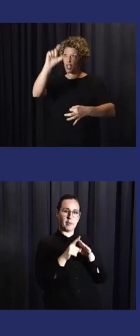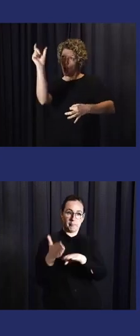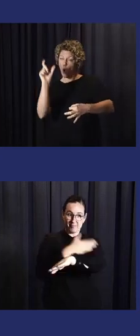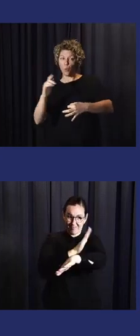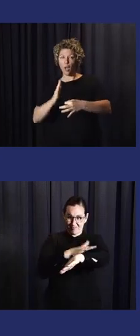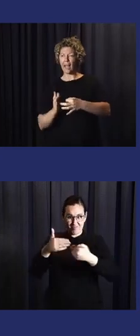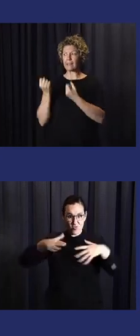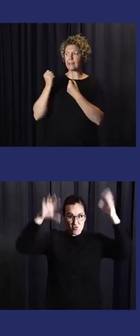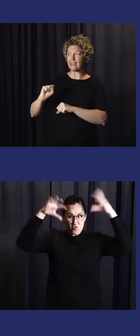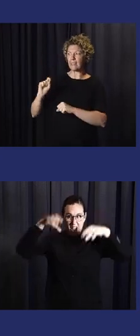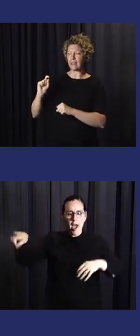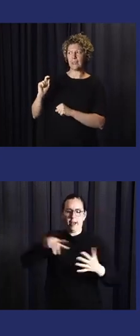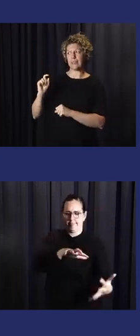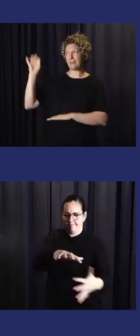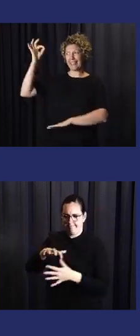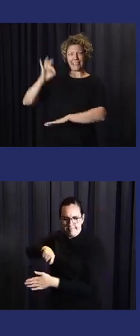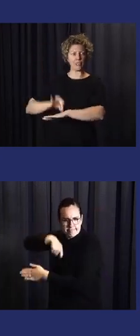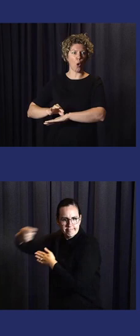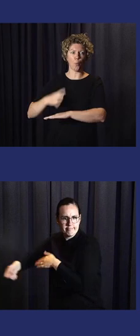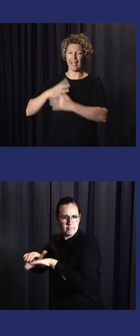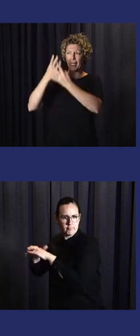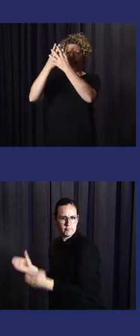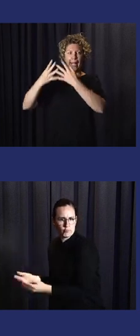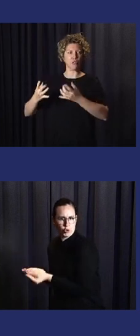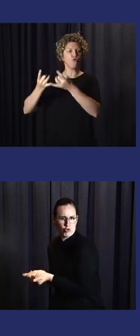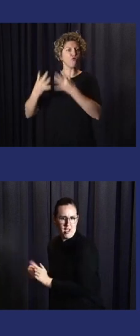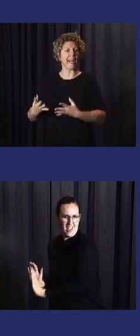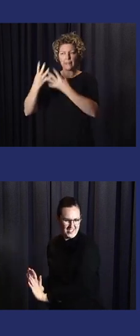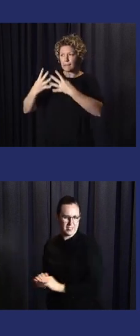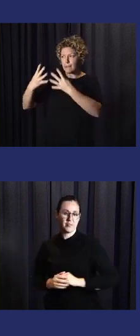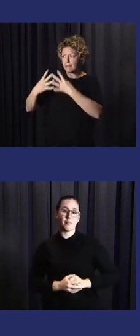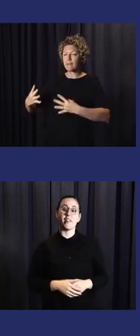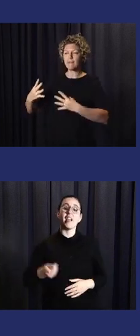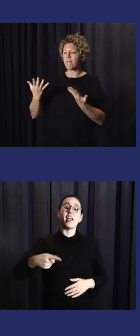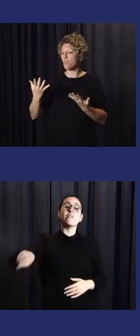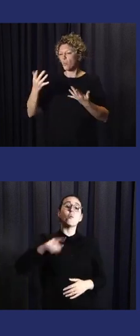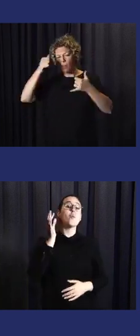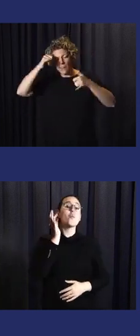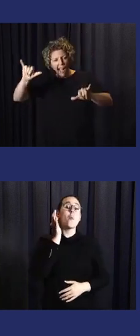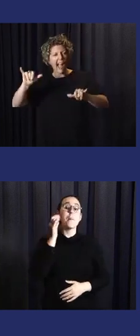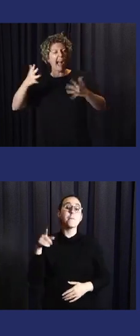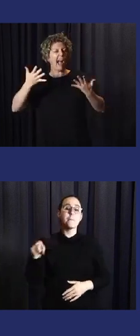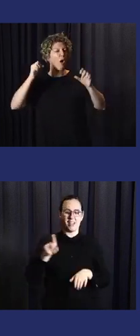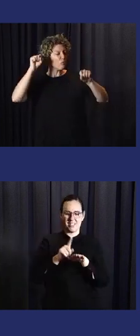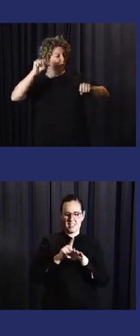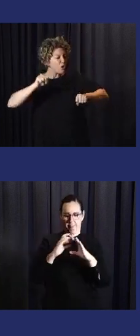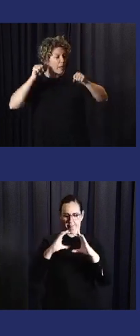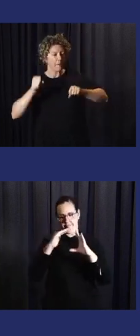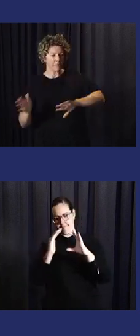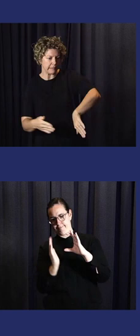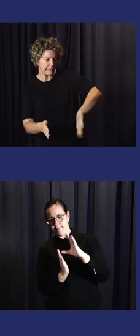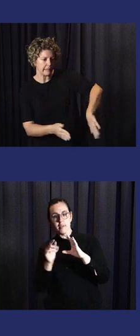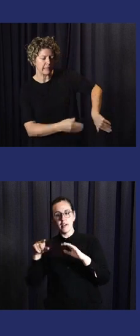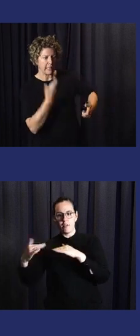depends on where you are. If you're coastal women, it might be about making sure that your mosquito nets are ready because it might